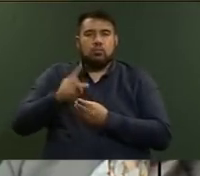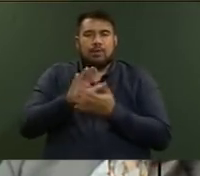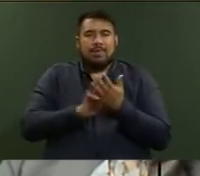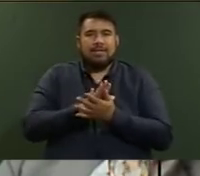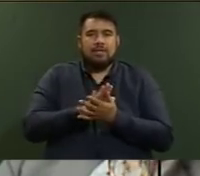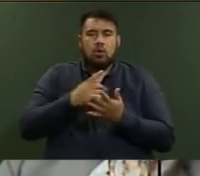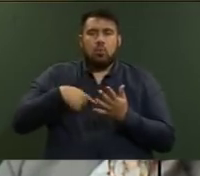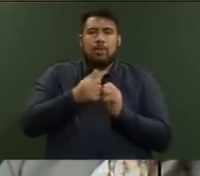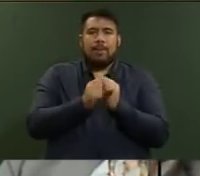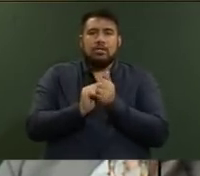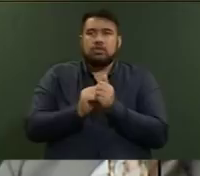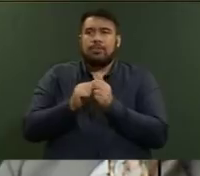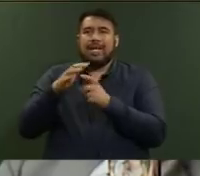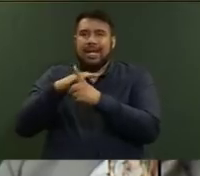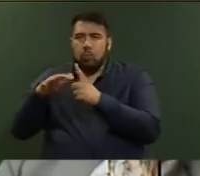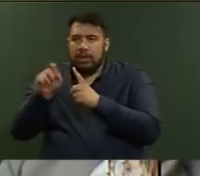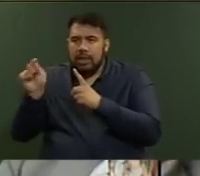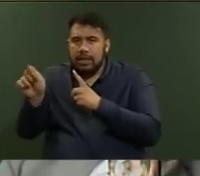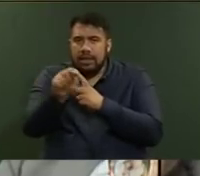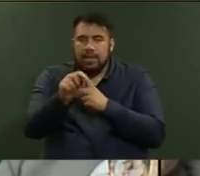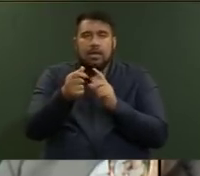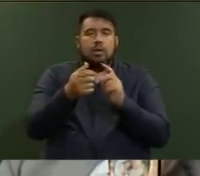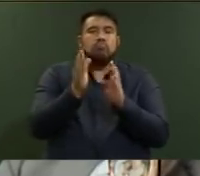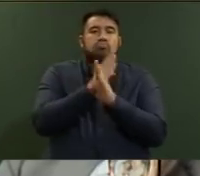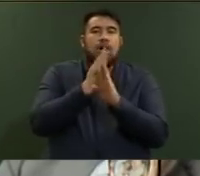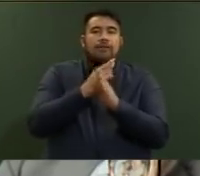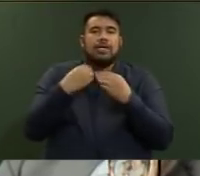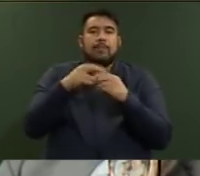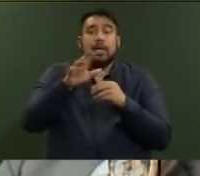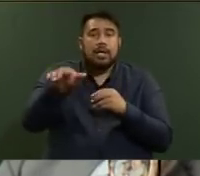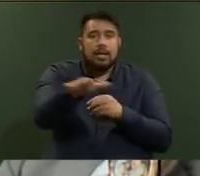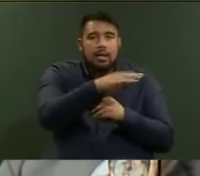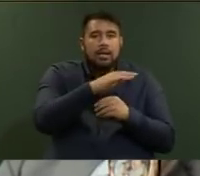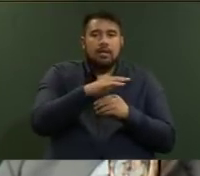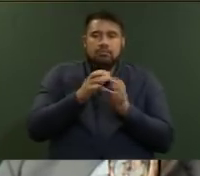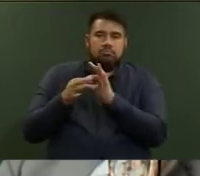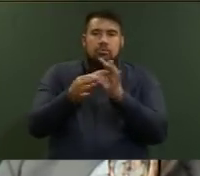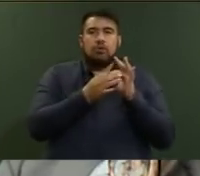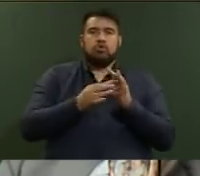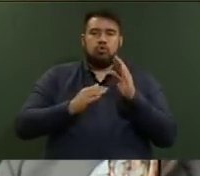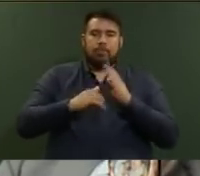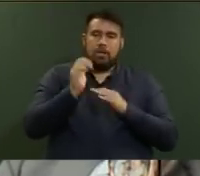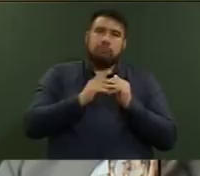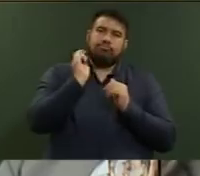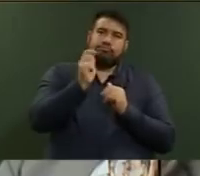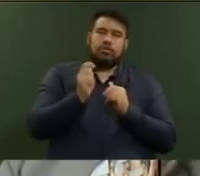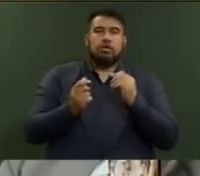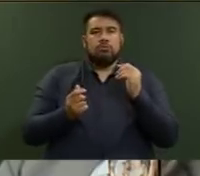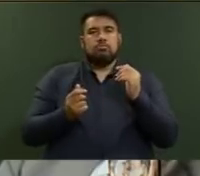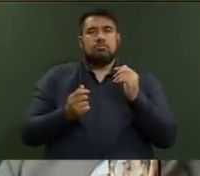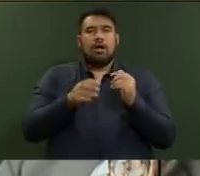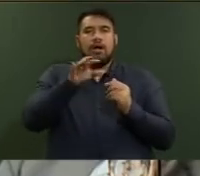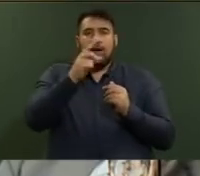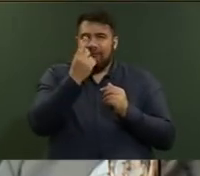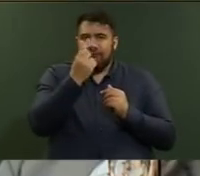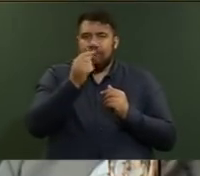be partnering with private developers to ensure that we build affordable homes. We are in a national housing crisis right